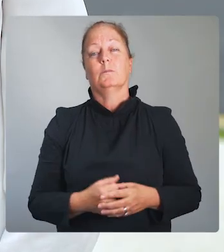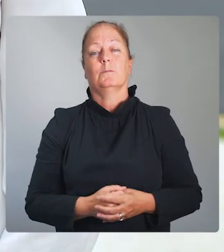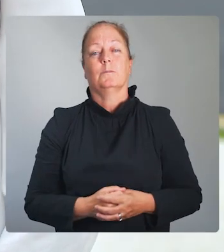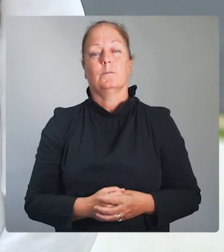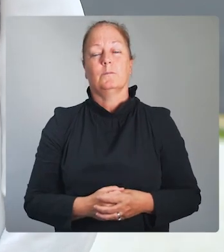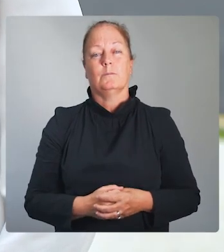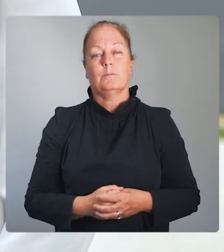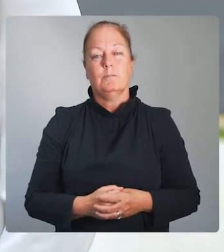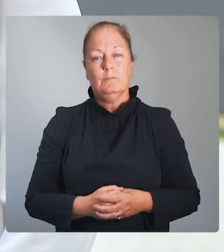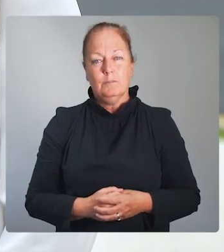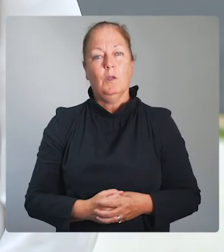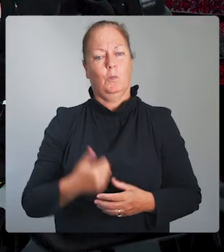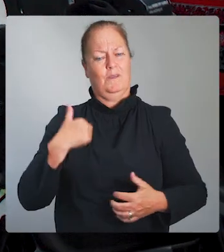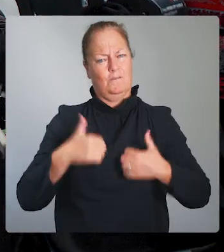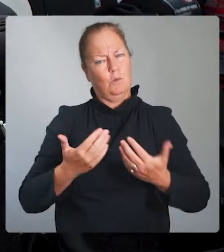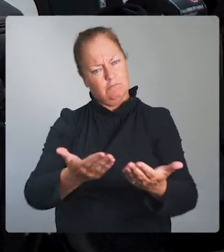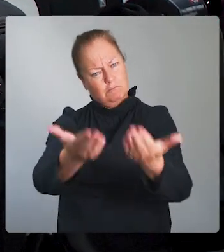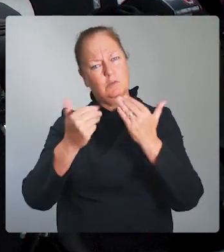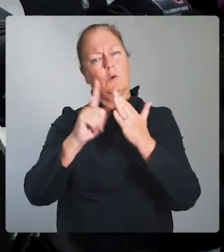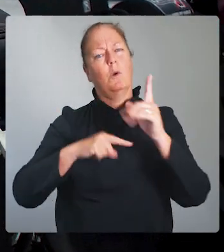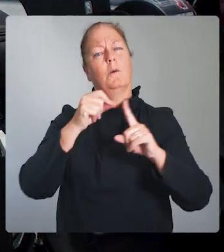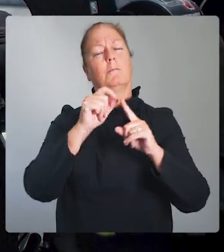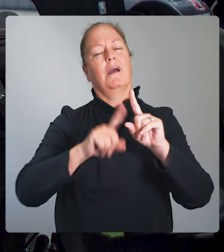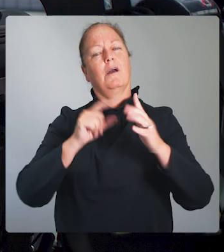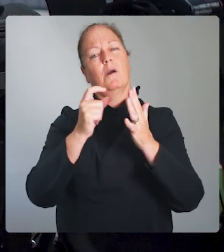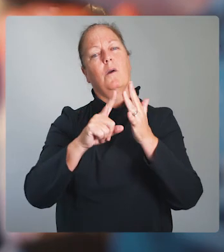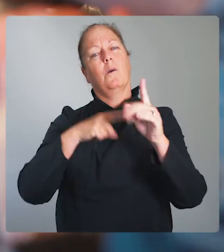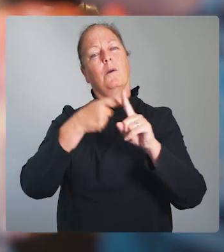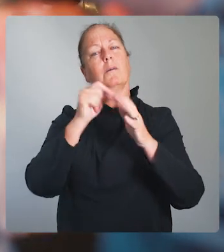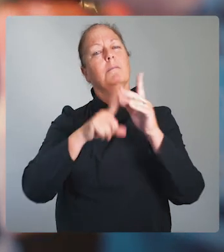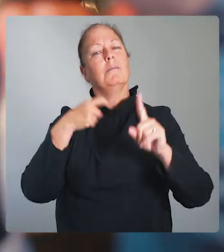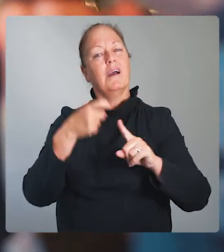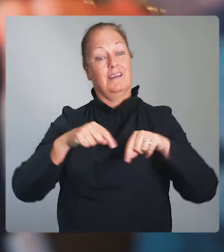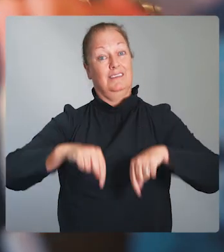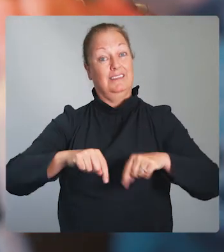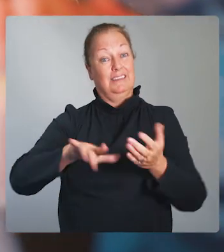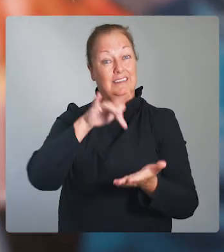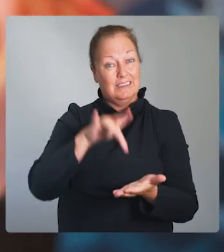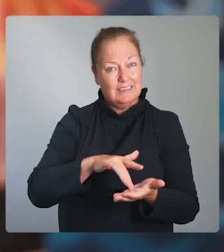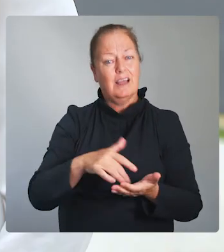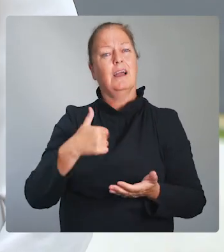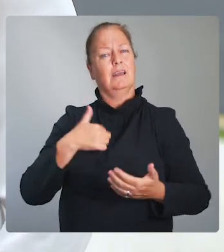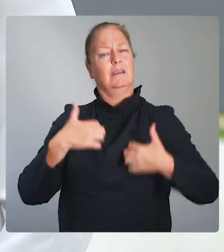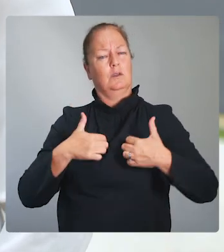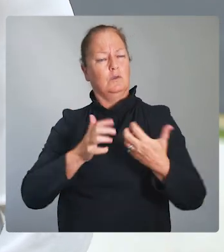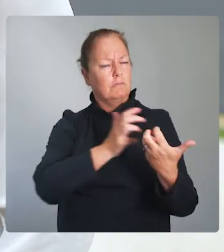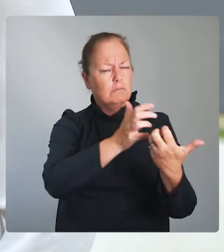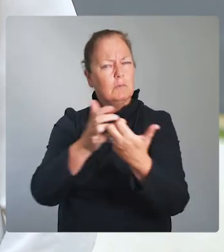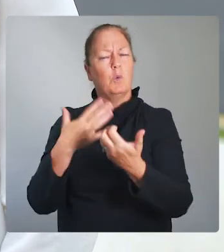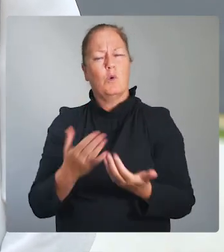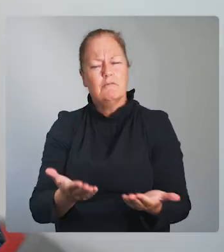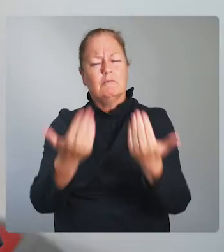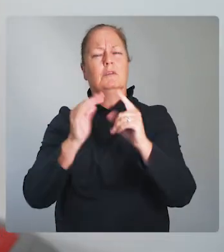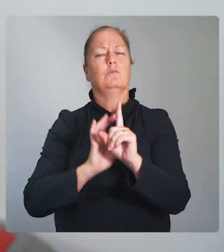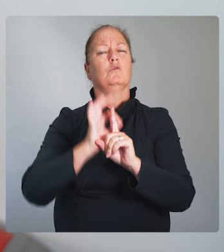We look forward to welcoming you at Oak Park Sports and Aquatic Centre. We also look forward to working with our community to increase accessibility in